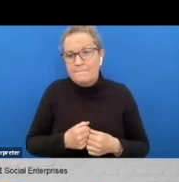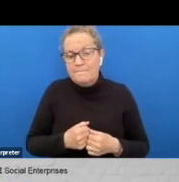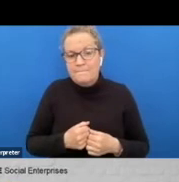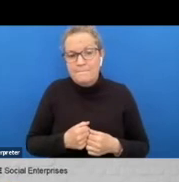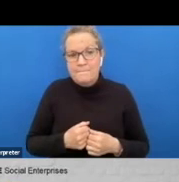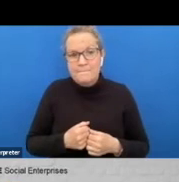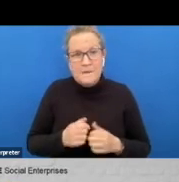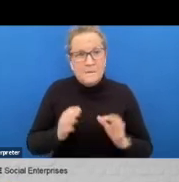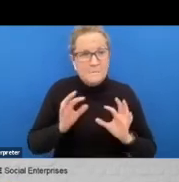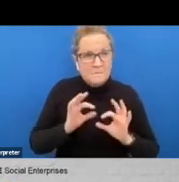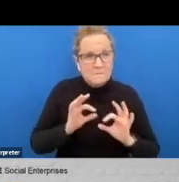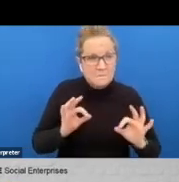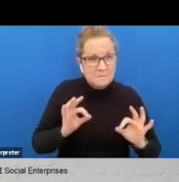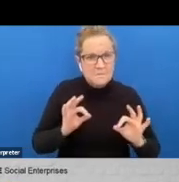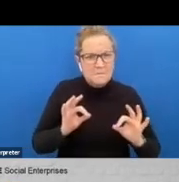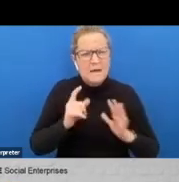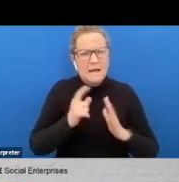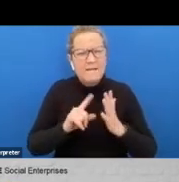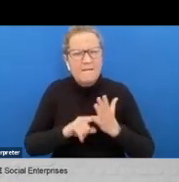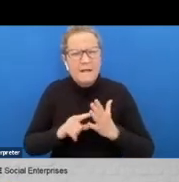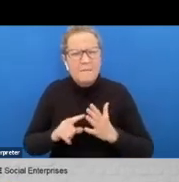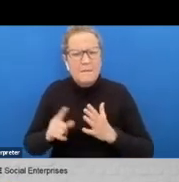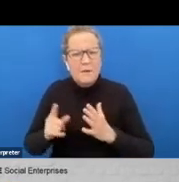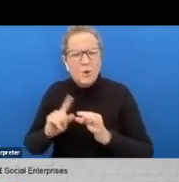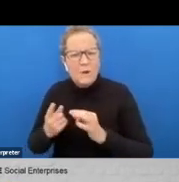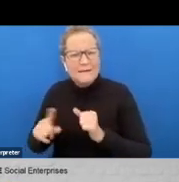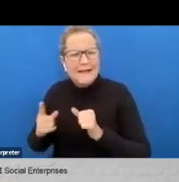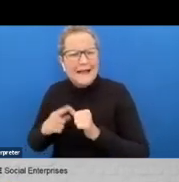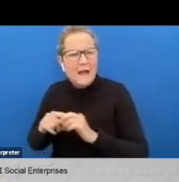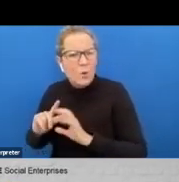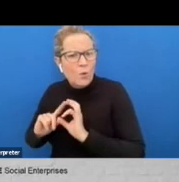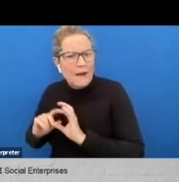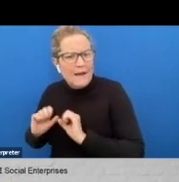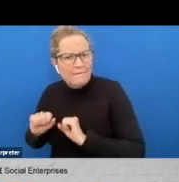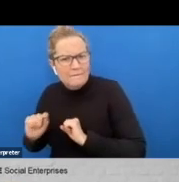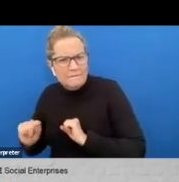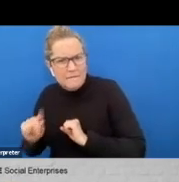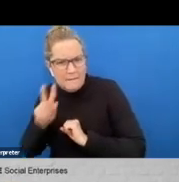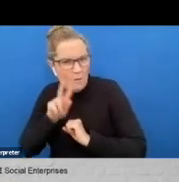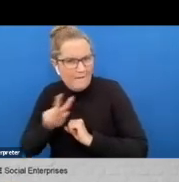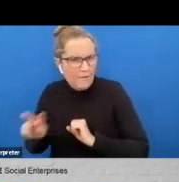let's see if i can see a question going in the q a function or in the chat function